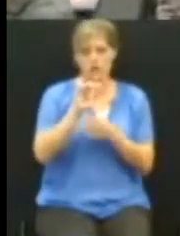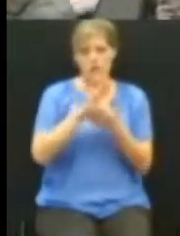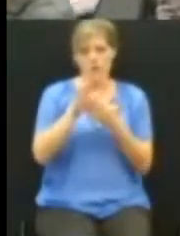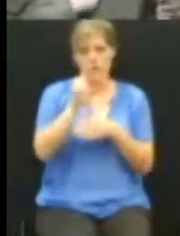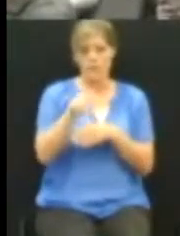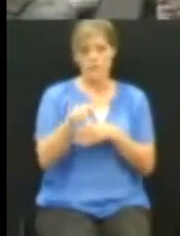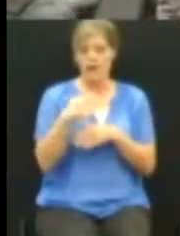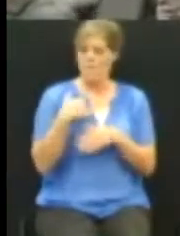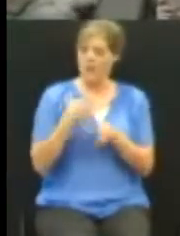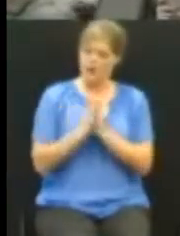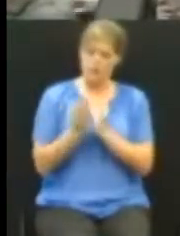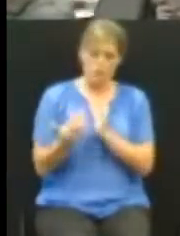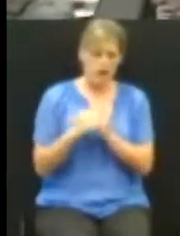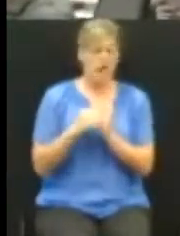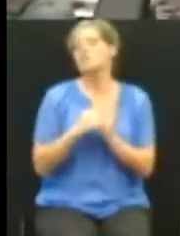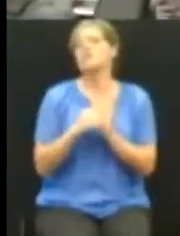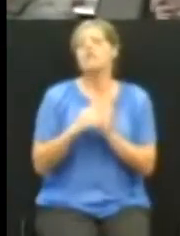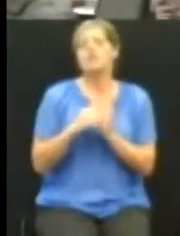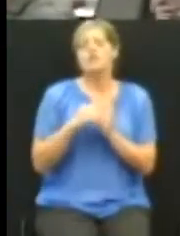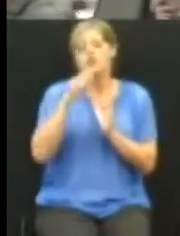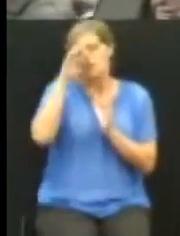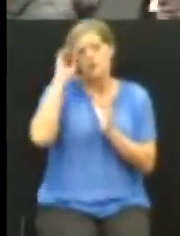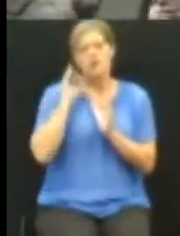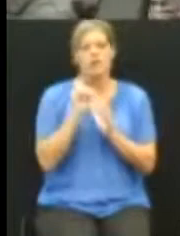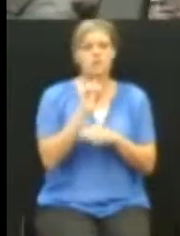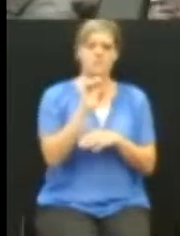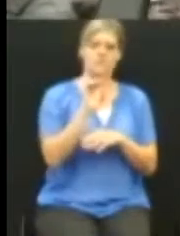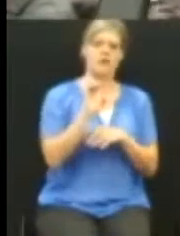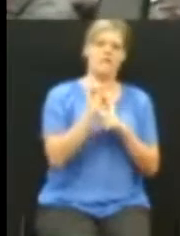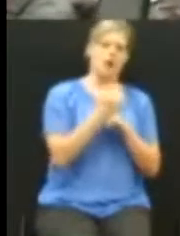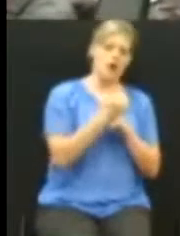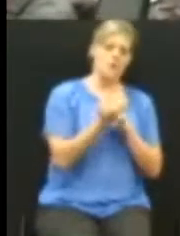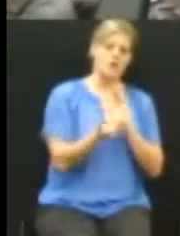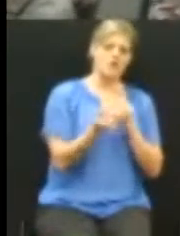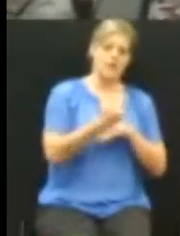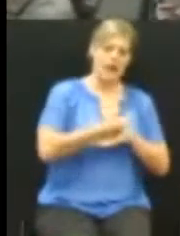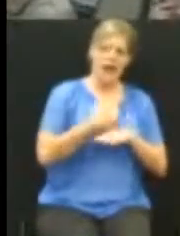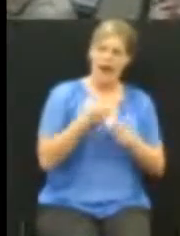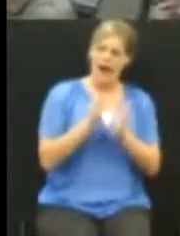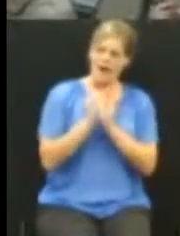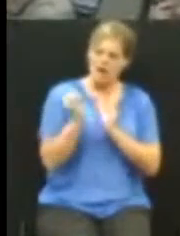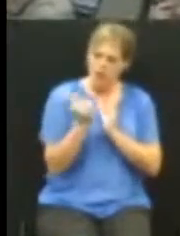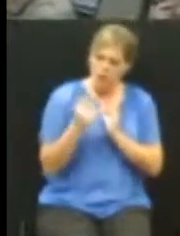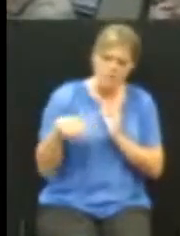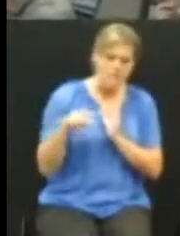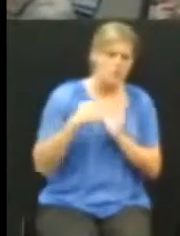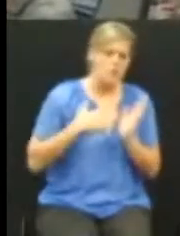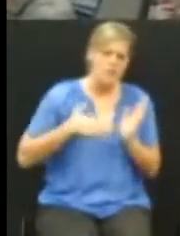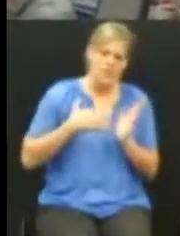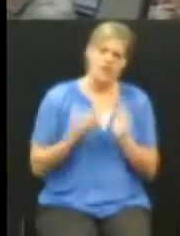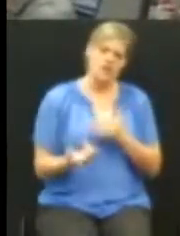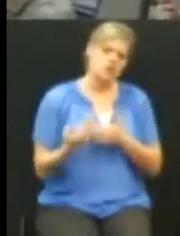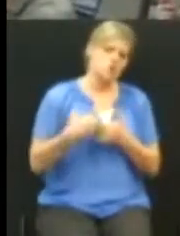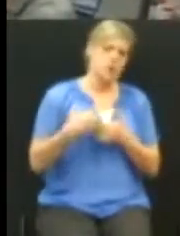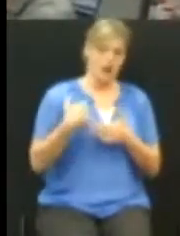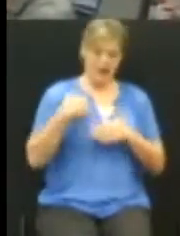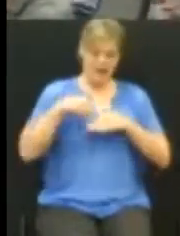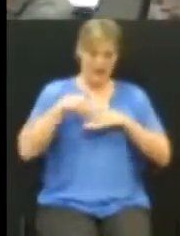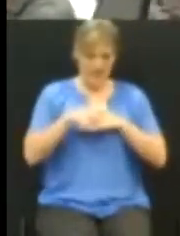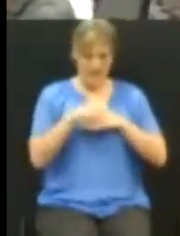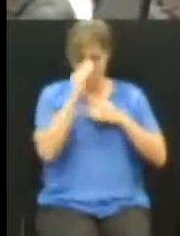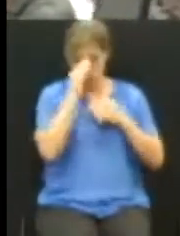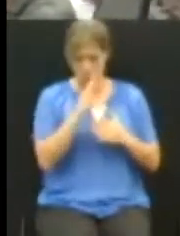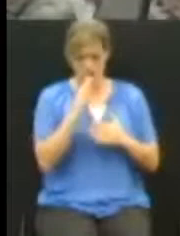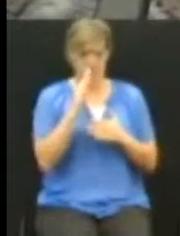Environmental Day. Asked to join it. Asked to prepare the cleanup. Asked every one of you. Sent the information out as best we could to all of you.